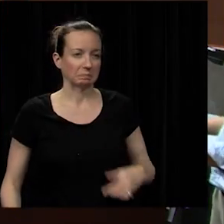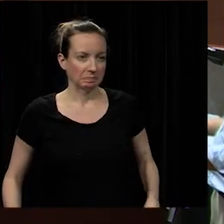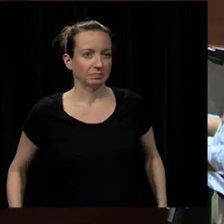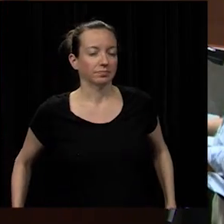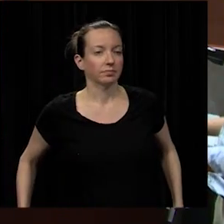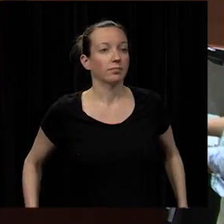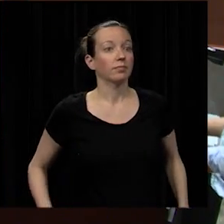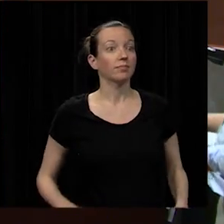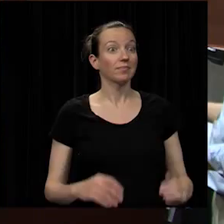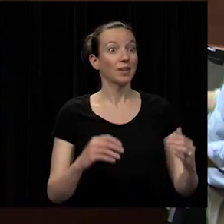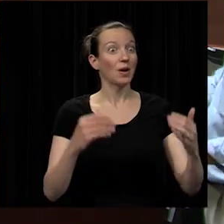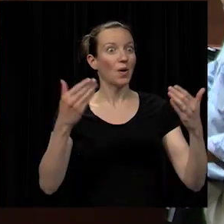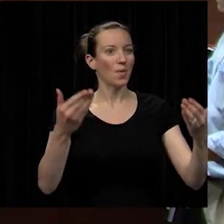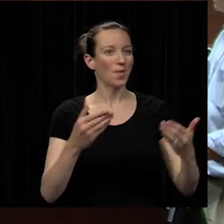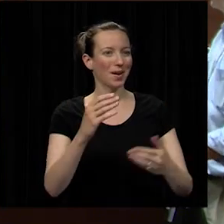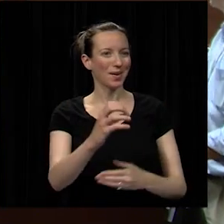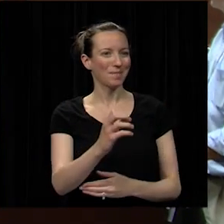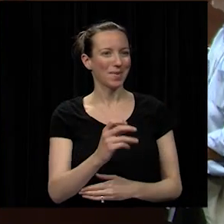welcome back